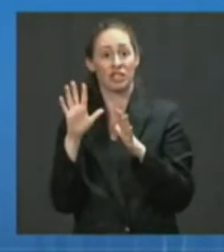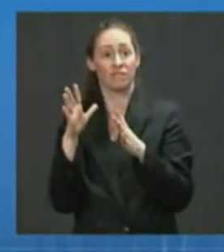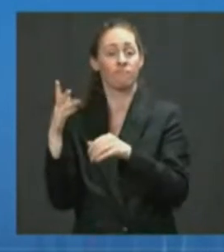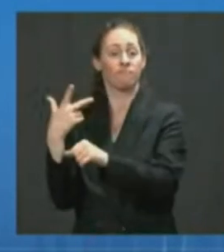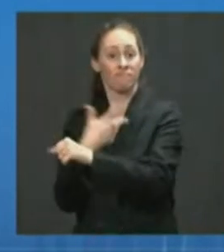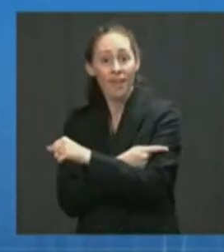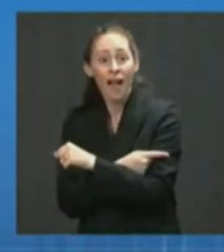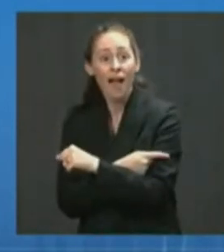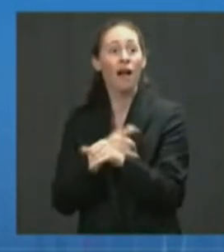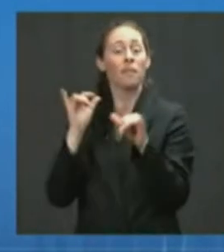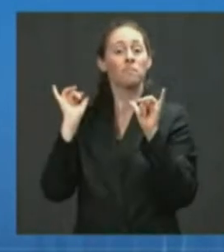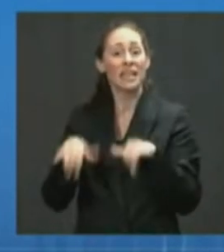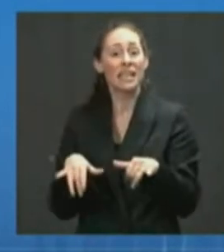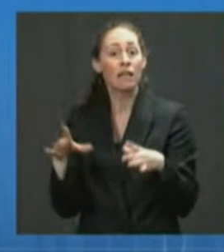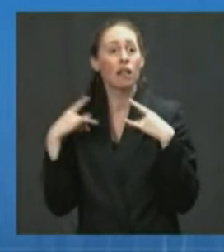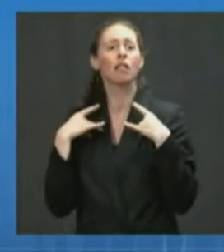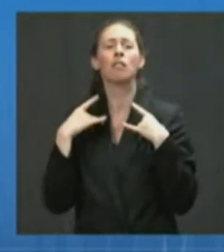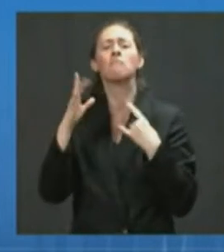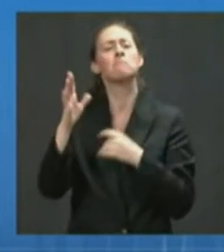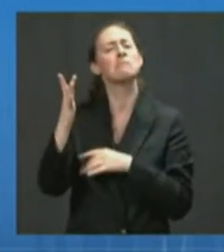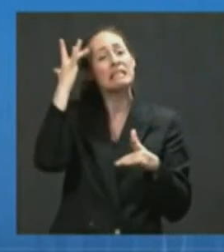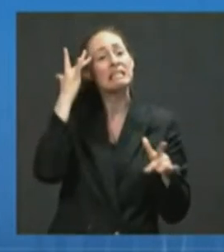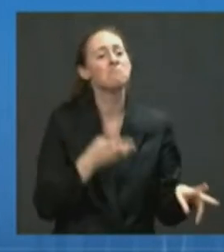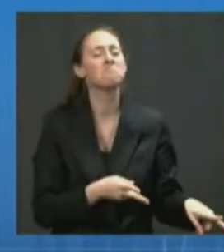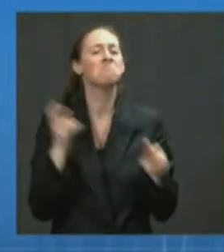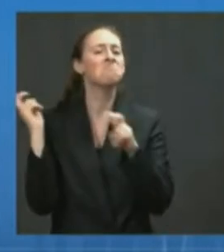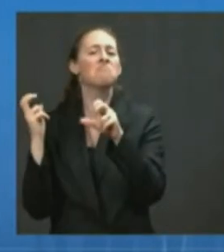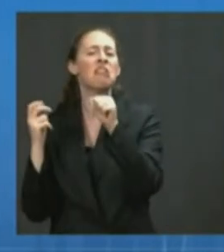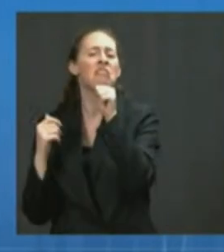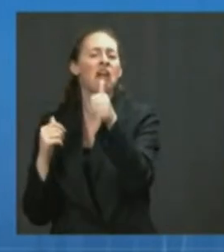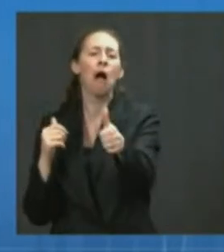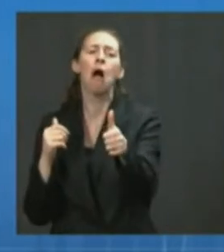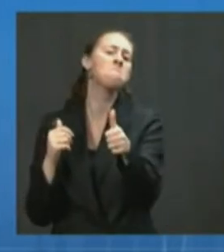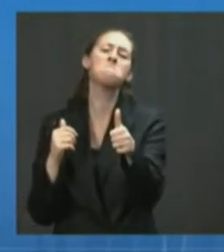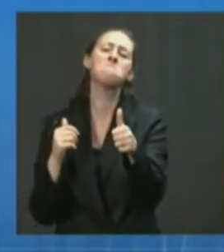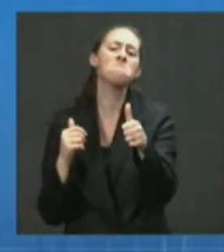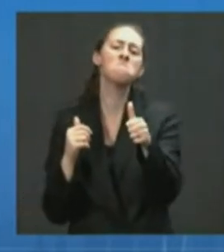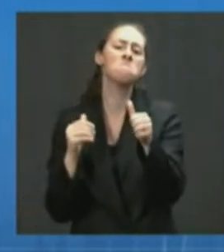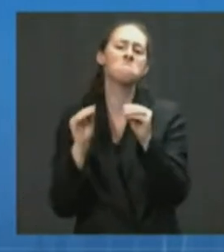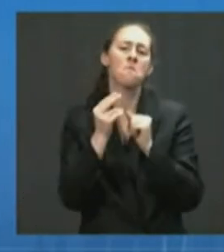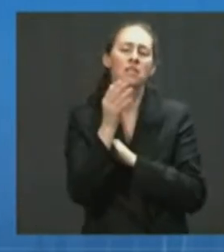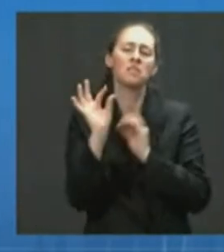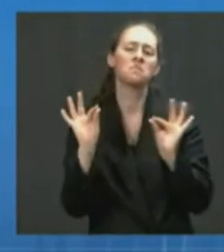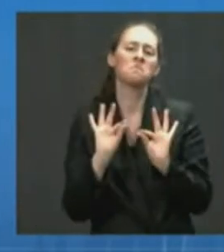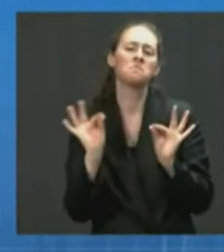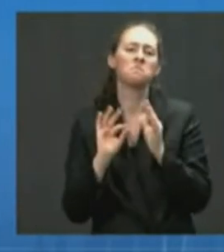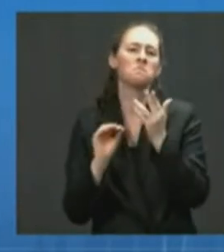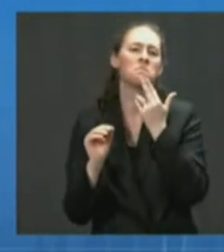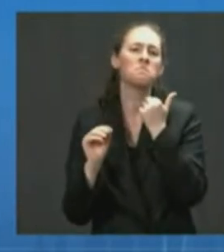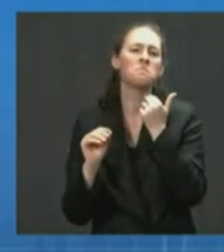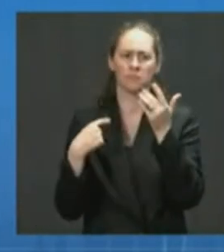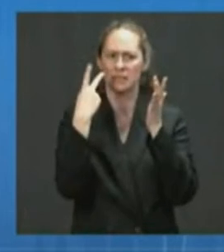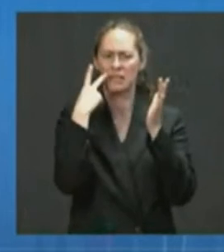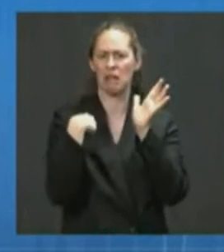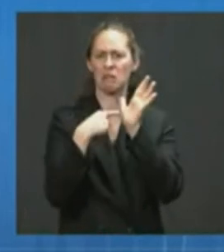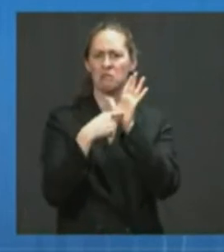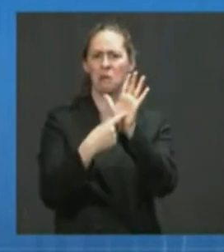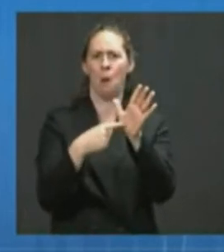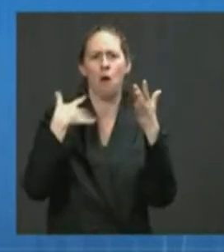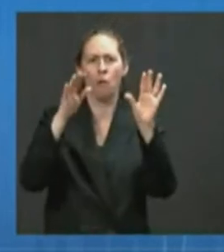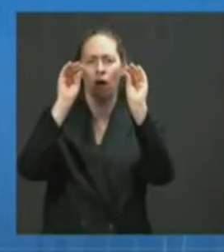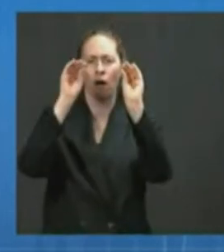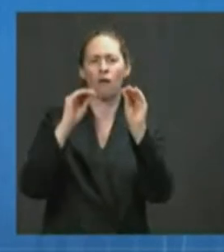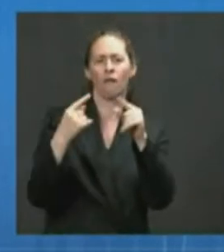I'd like to spend a moment on. If I could have the next slide. This is a slide that I put together several years ago in